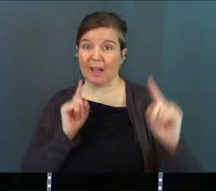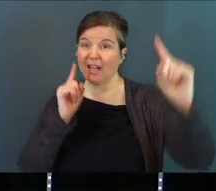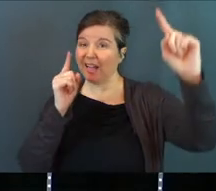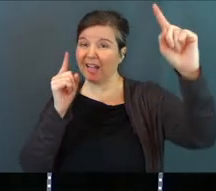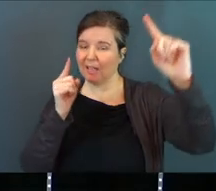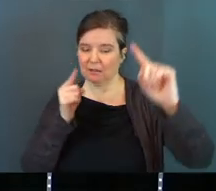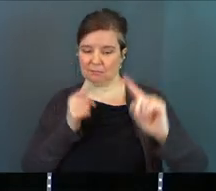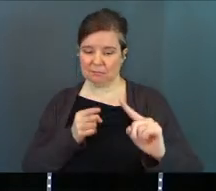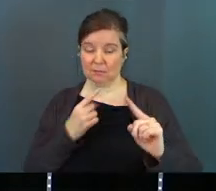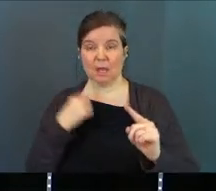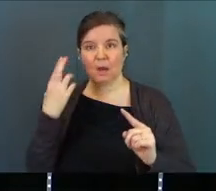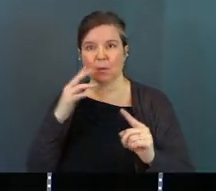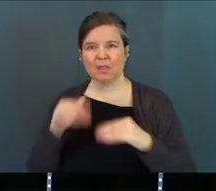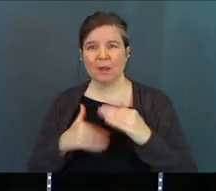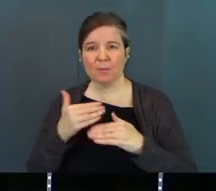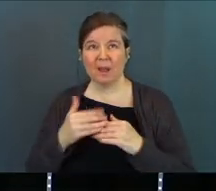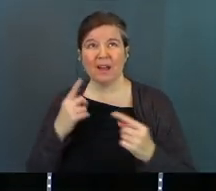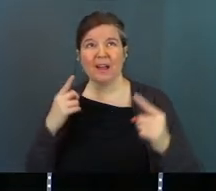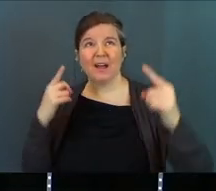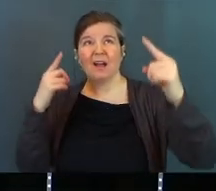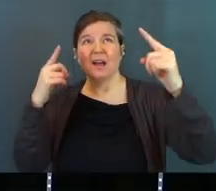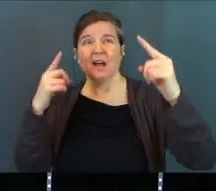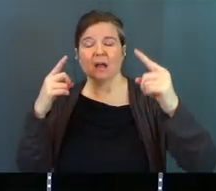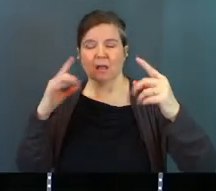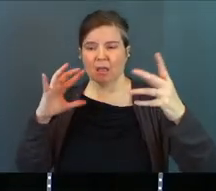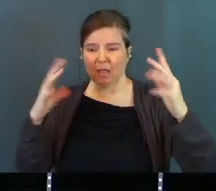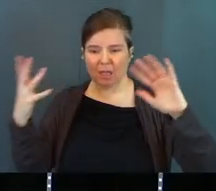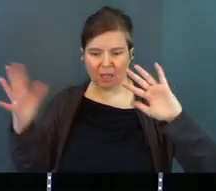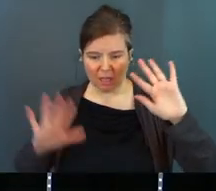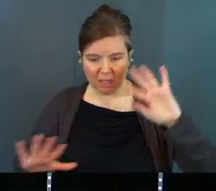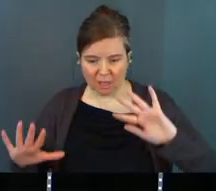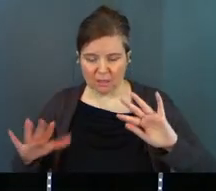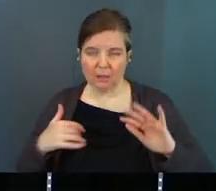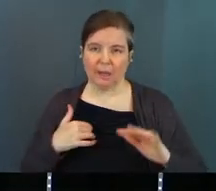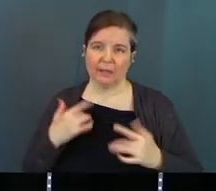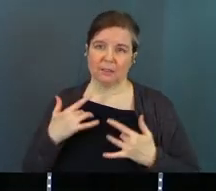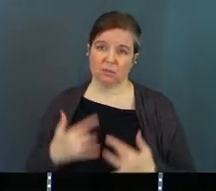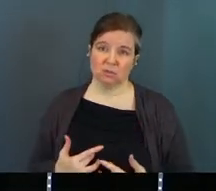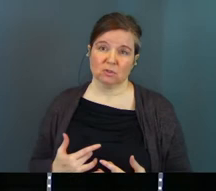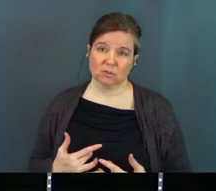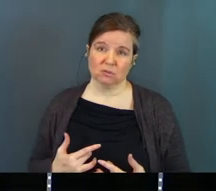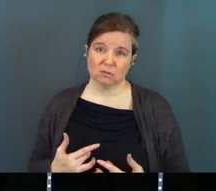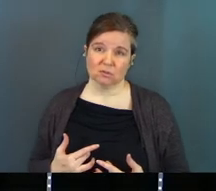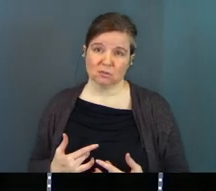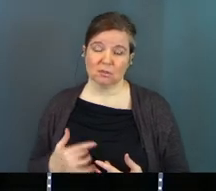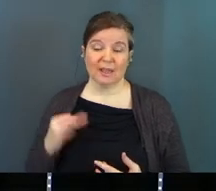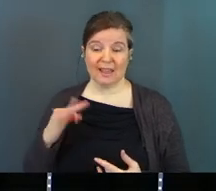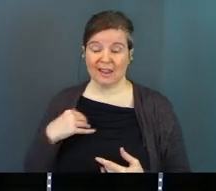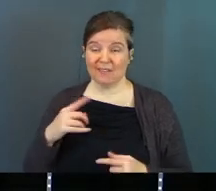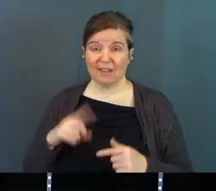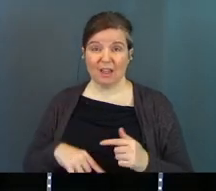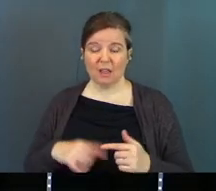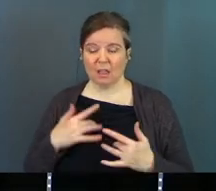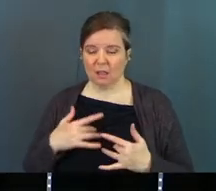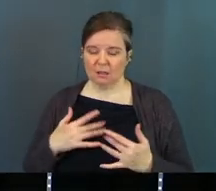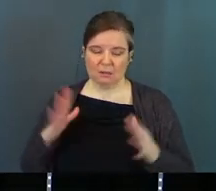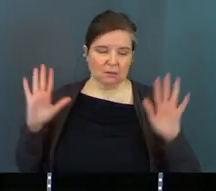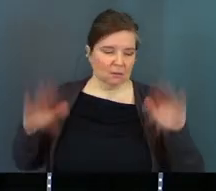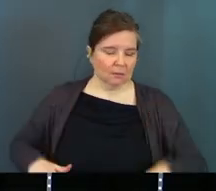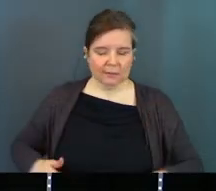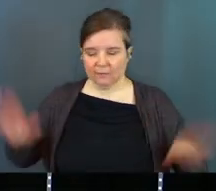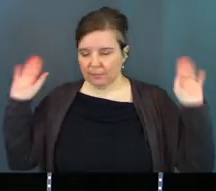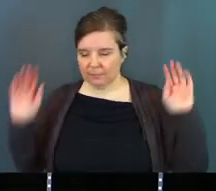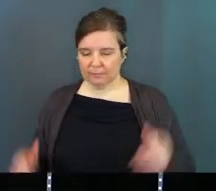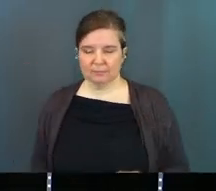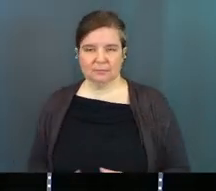I begin to realize that that whole process of achieving that goal is falling apart, I get discouraged. And if I get too discouraged, I oftentimes give